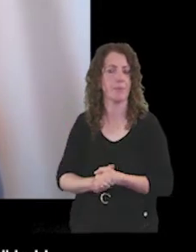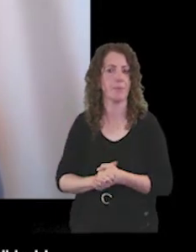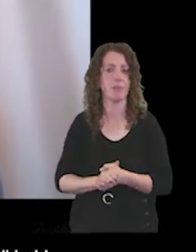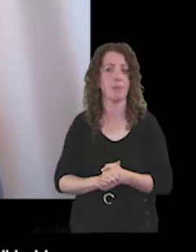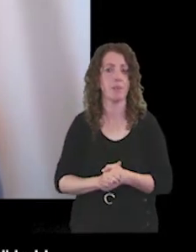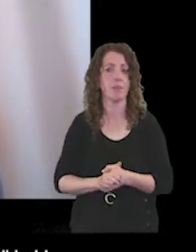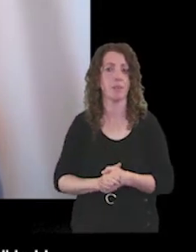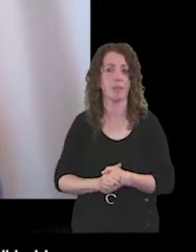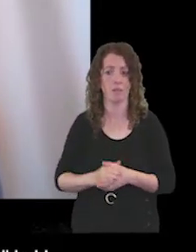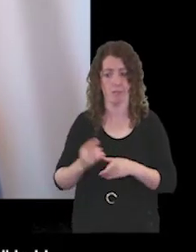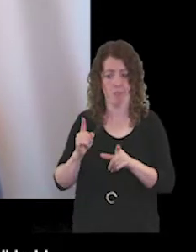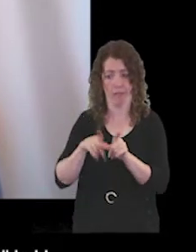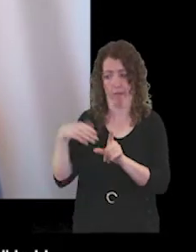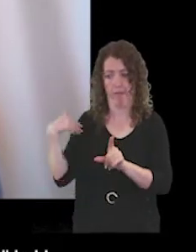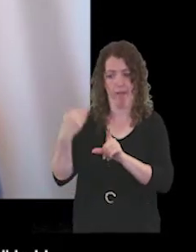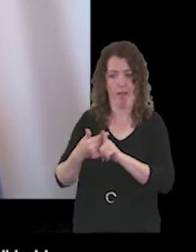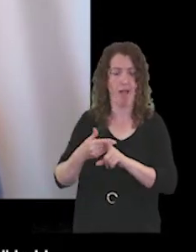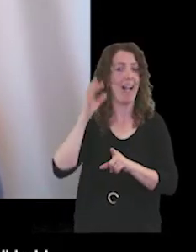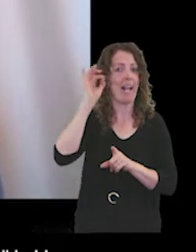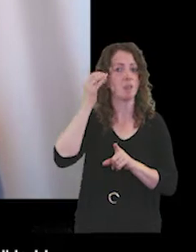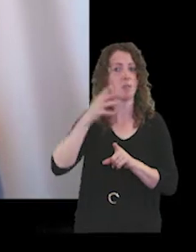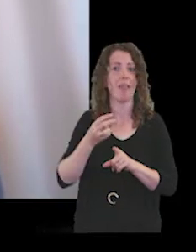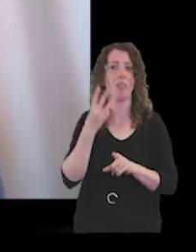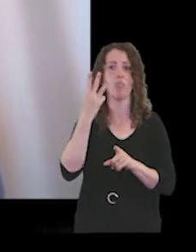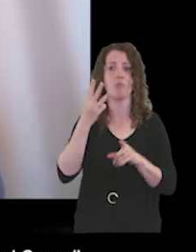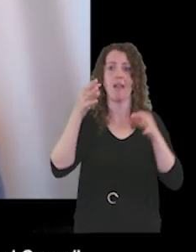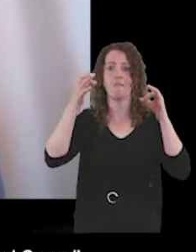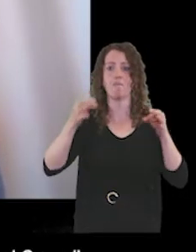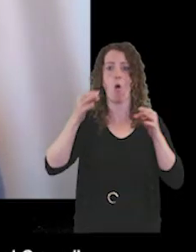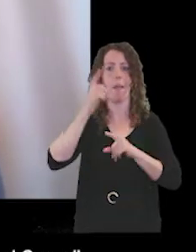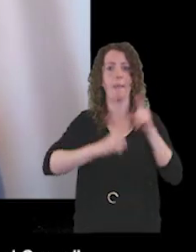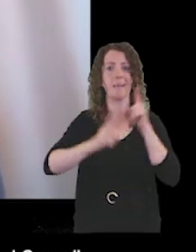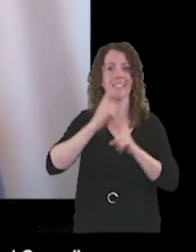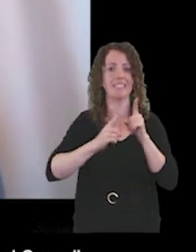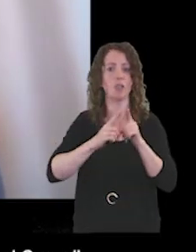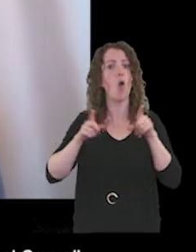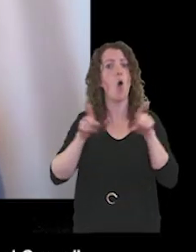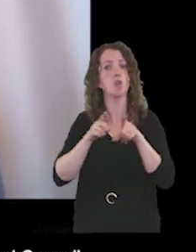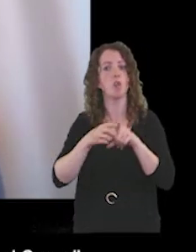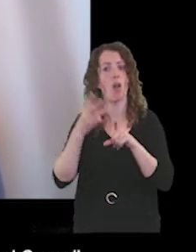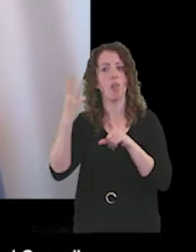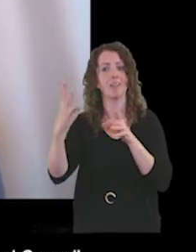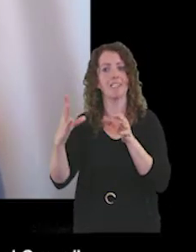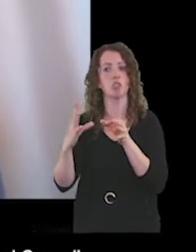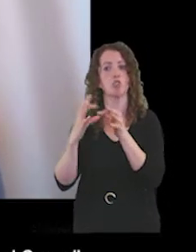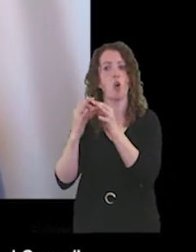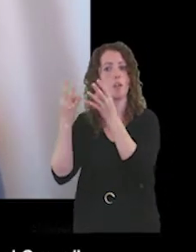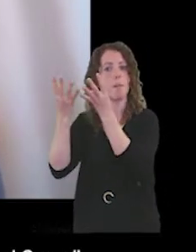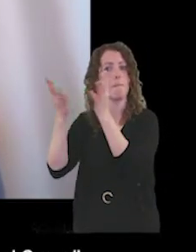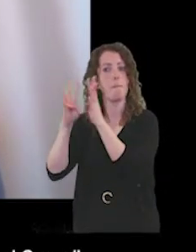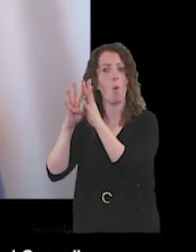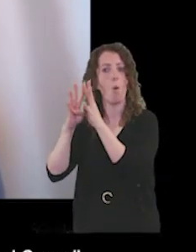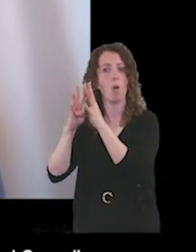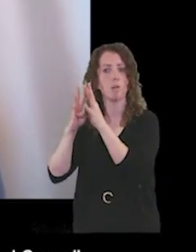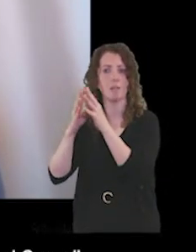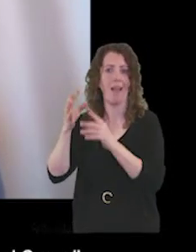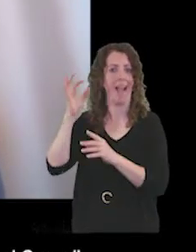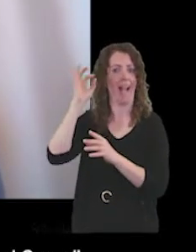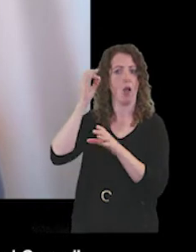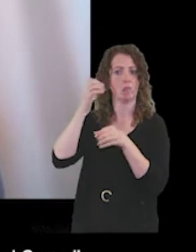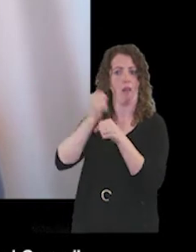-21, the Council held three formal meetings and also three joint Board and Council of Governors meetings